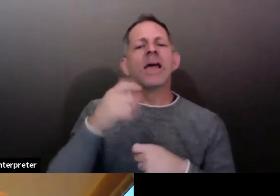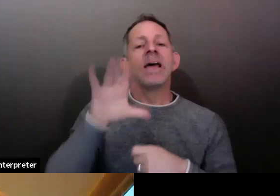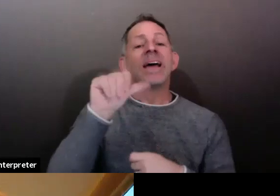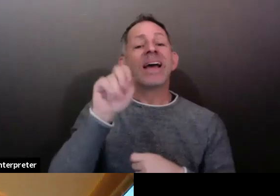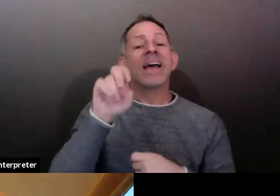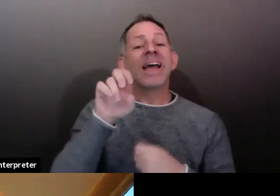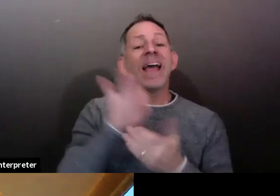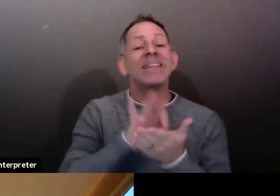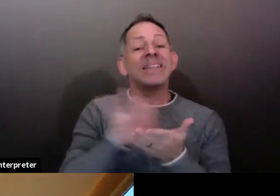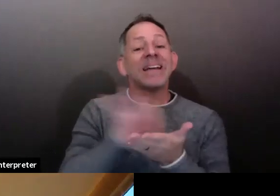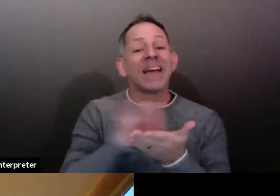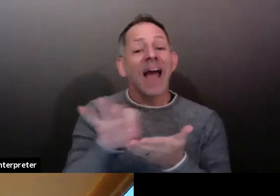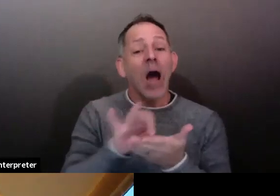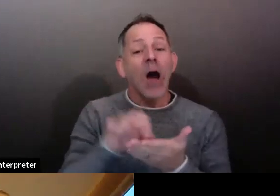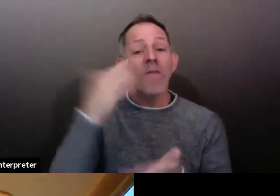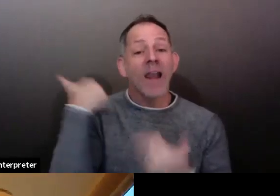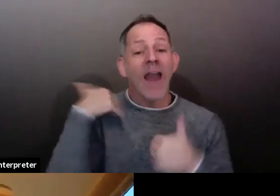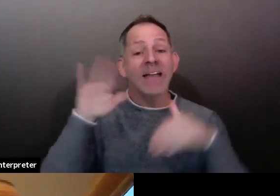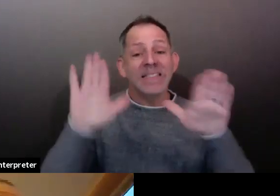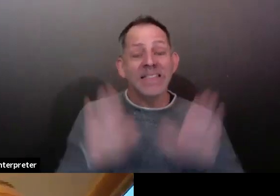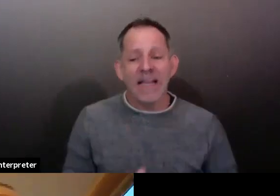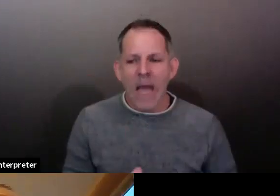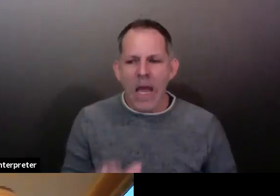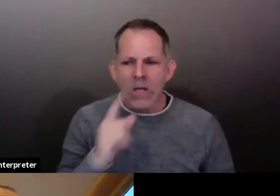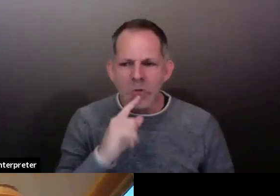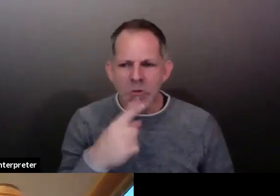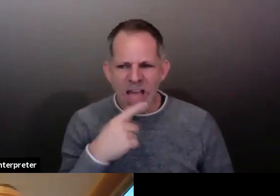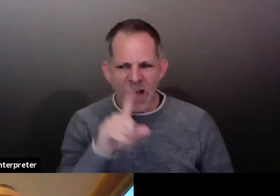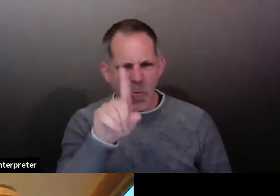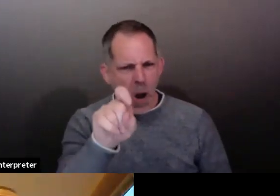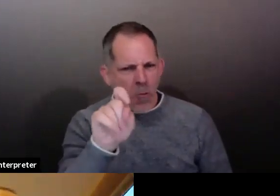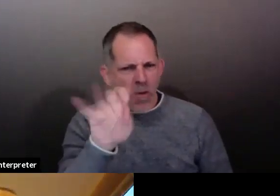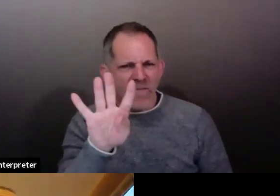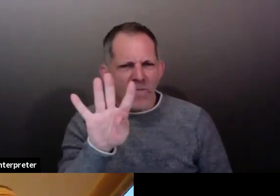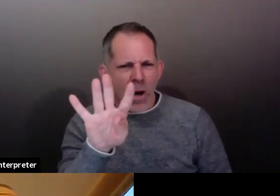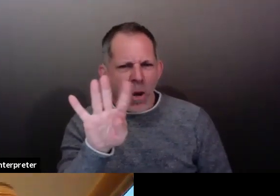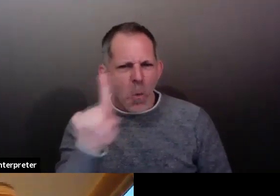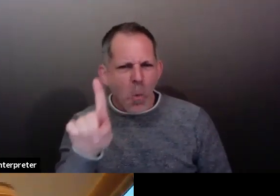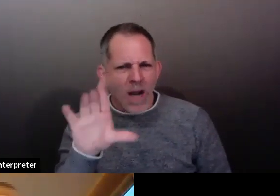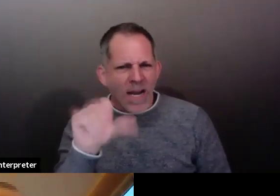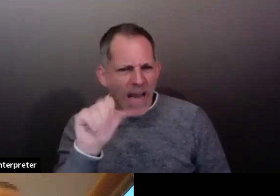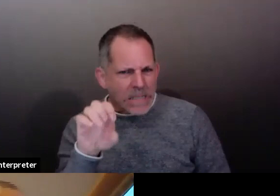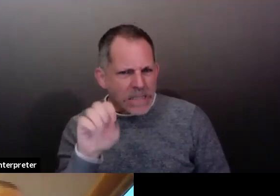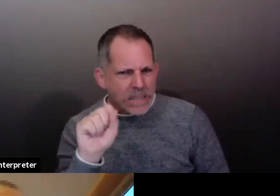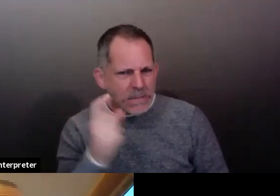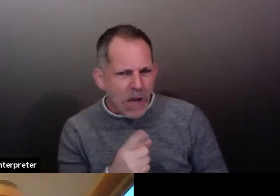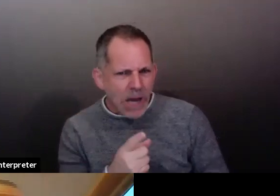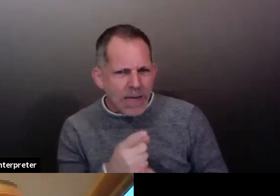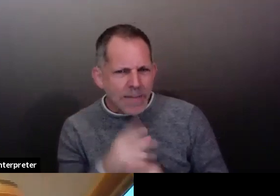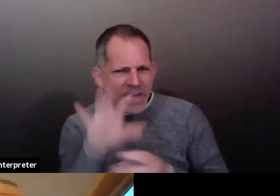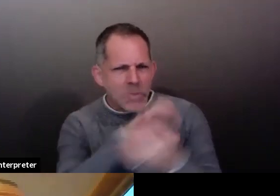you might want to speak to it. Yeah, 141, excuse me. So that's, if we did that every day,